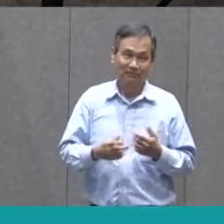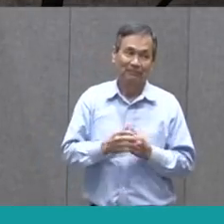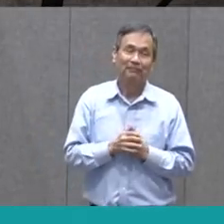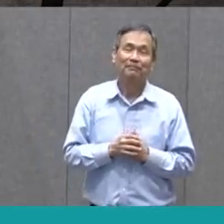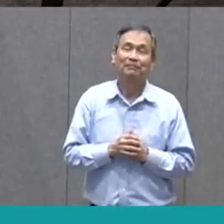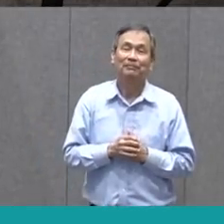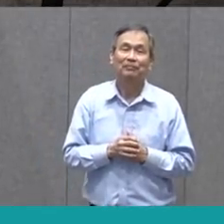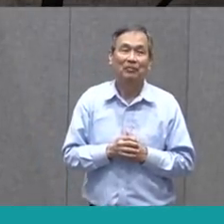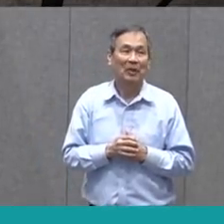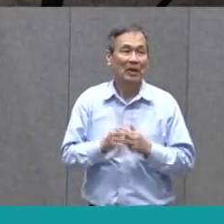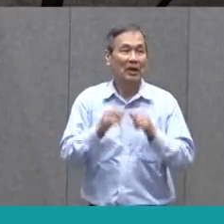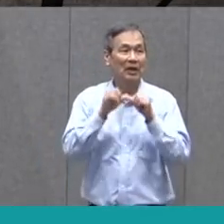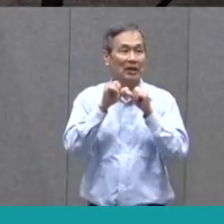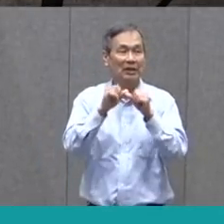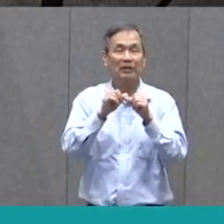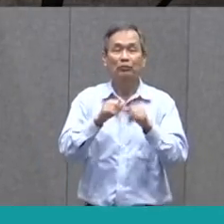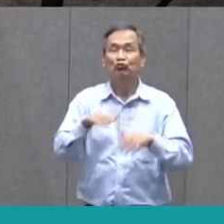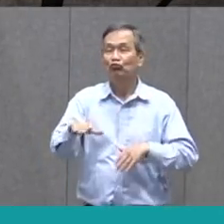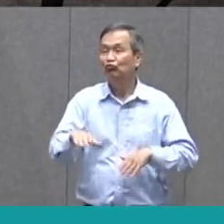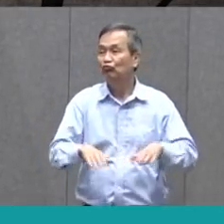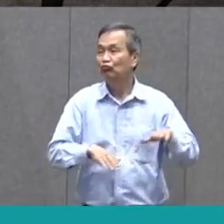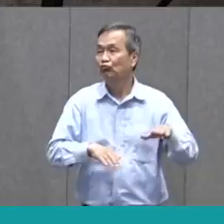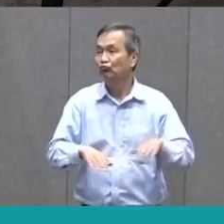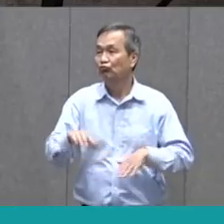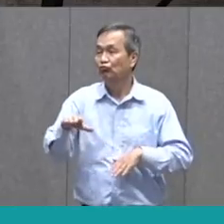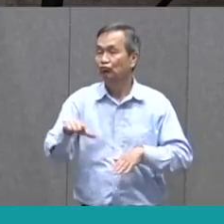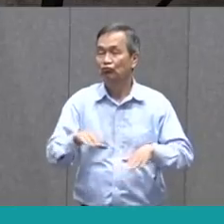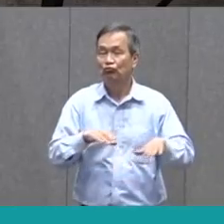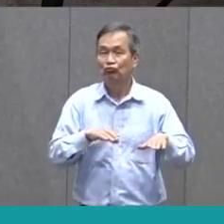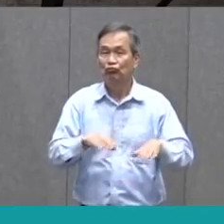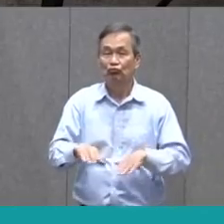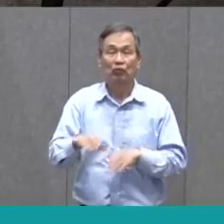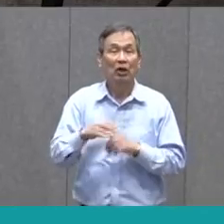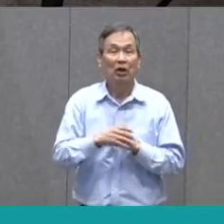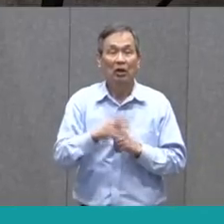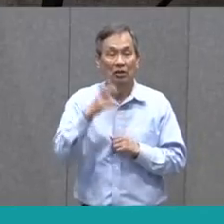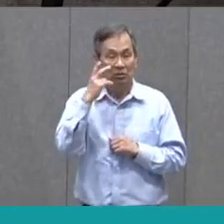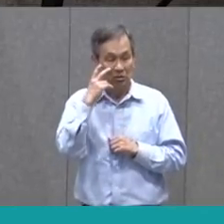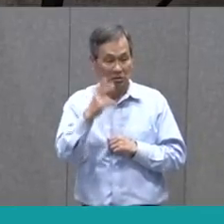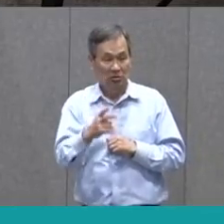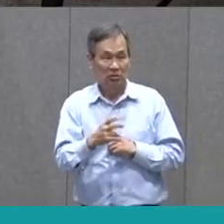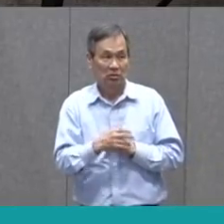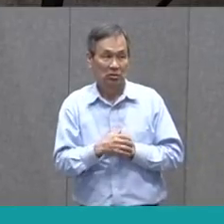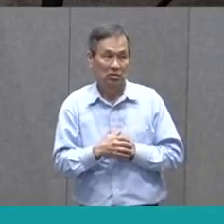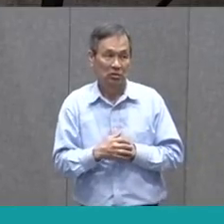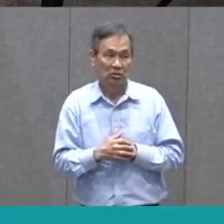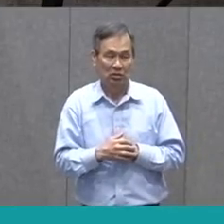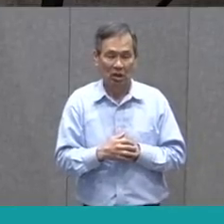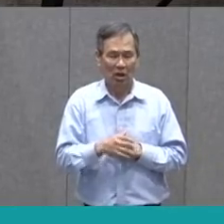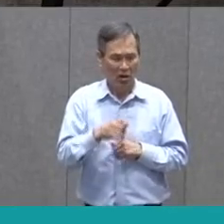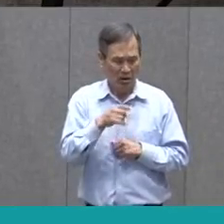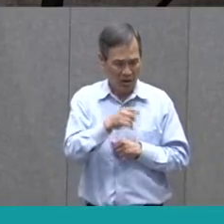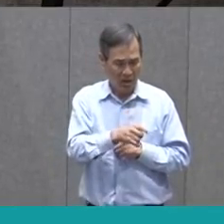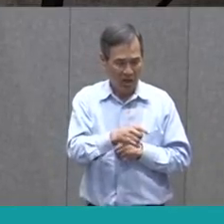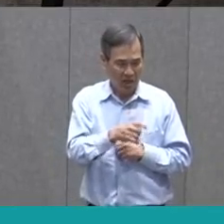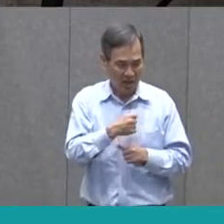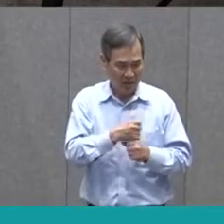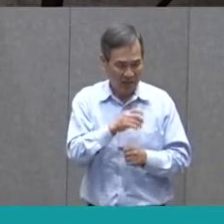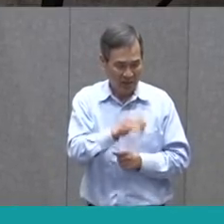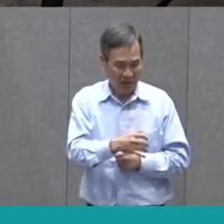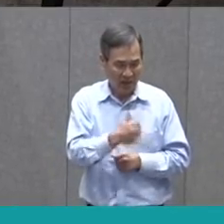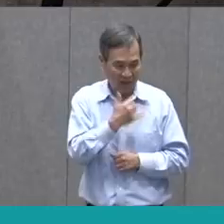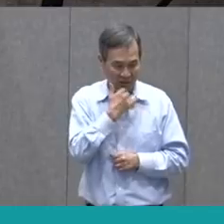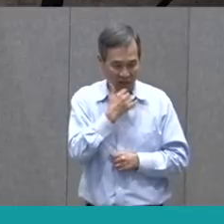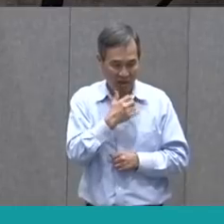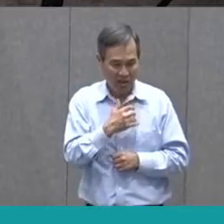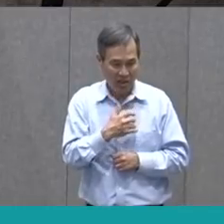As they stroll along, she comes across the first wrong thing she made. The bad